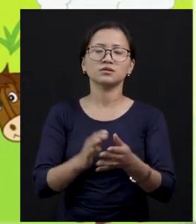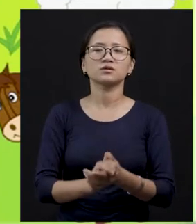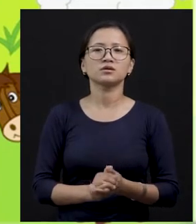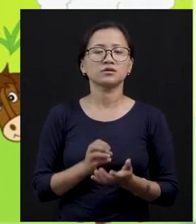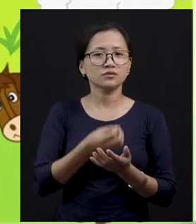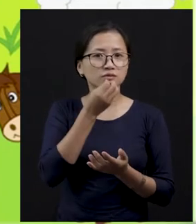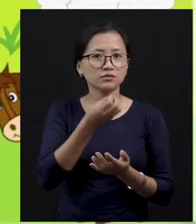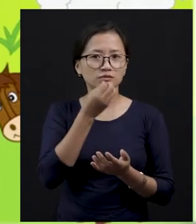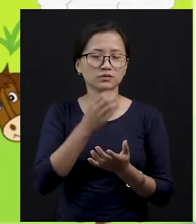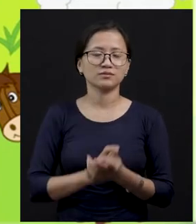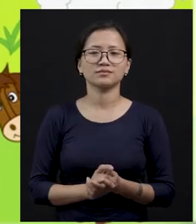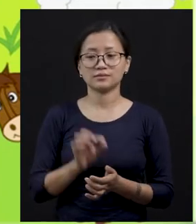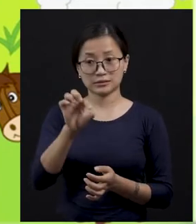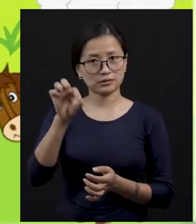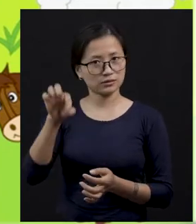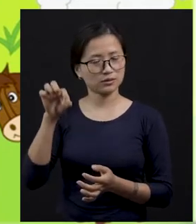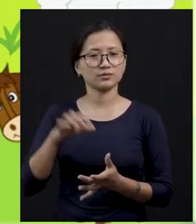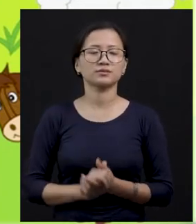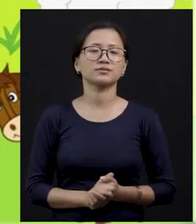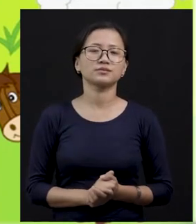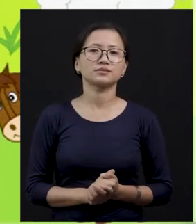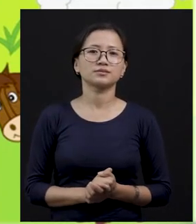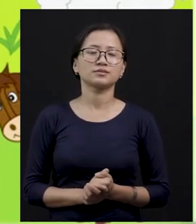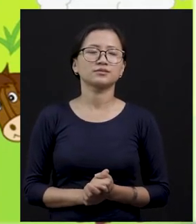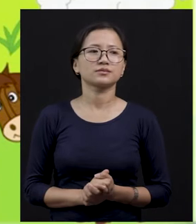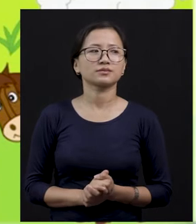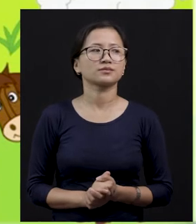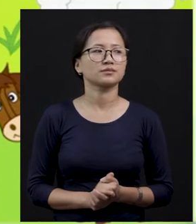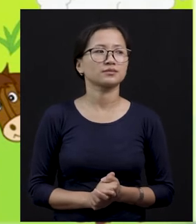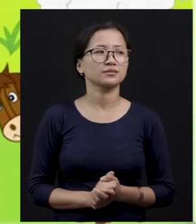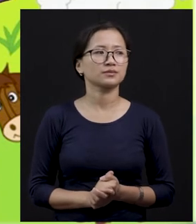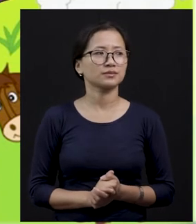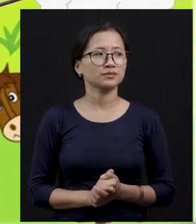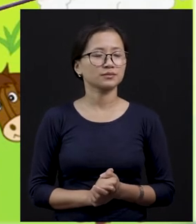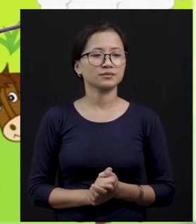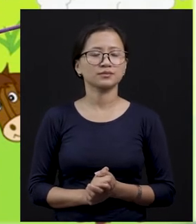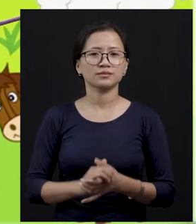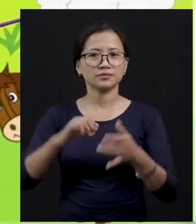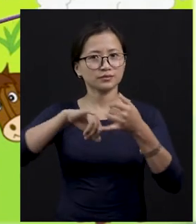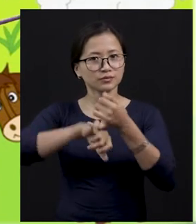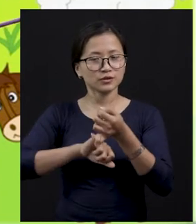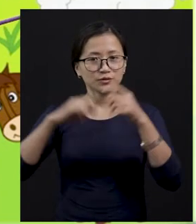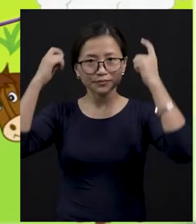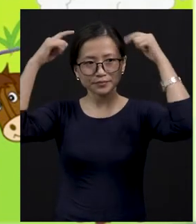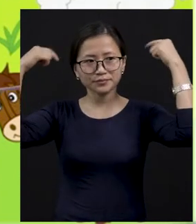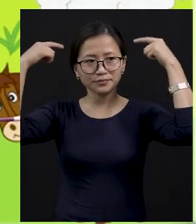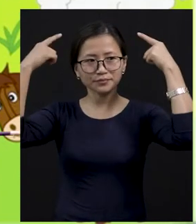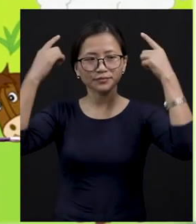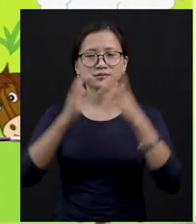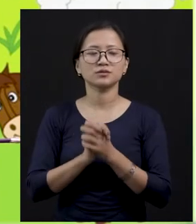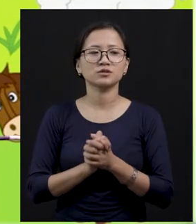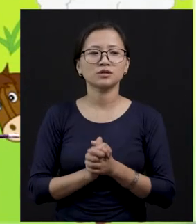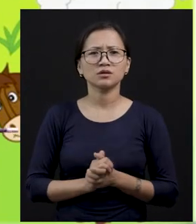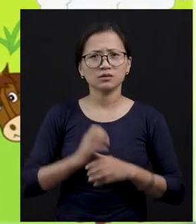this food items. Okay, let us find out. Okay, you can see this sheep. This is a sheep. You can